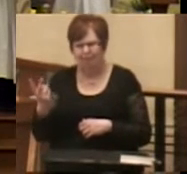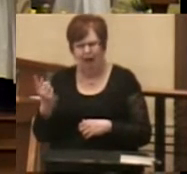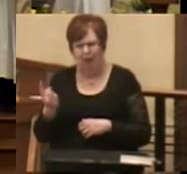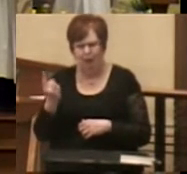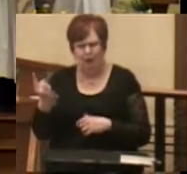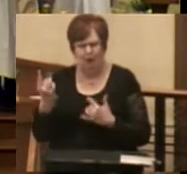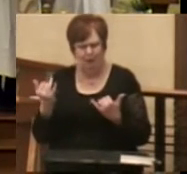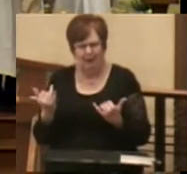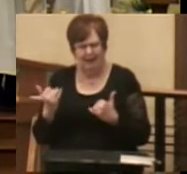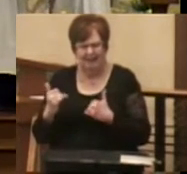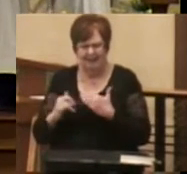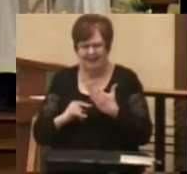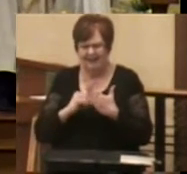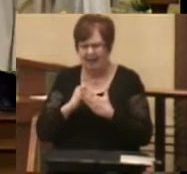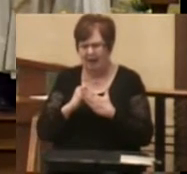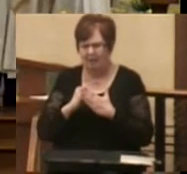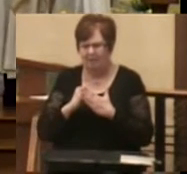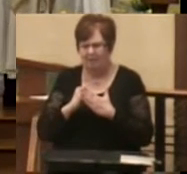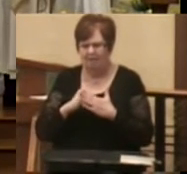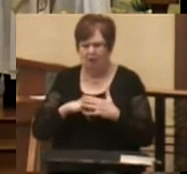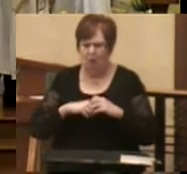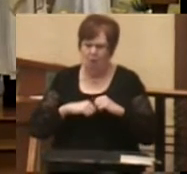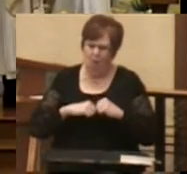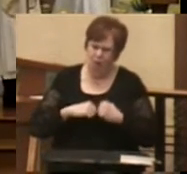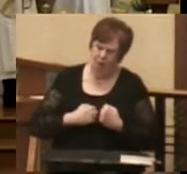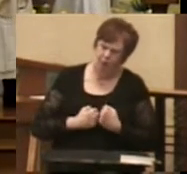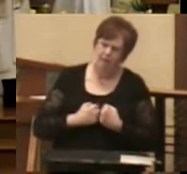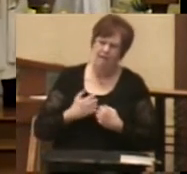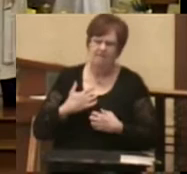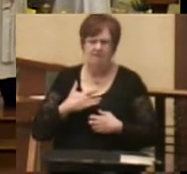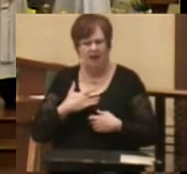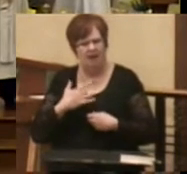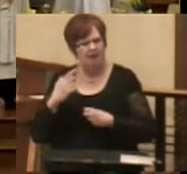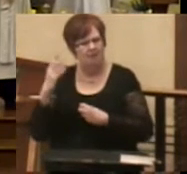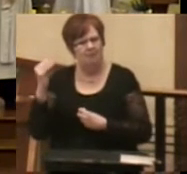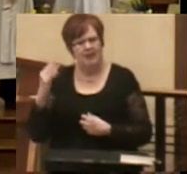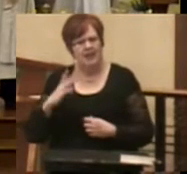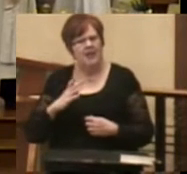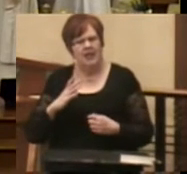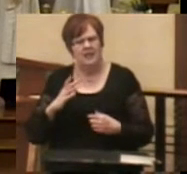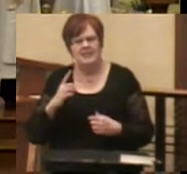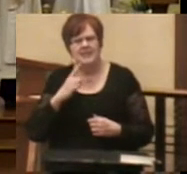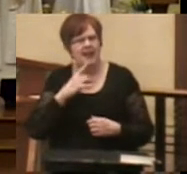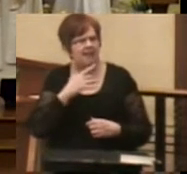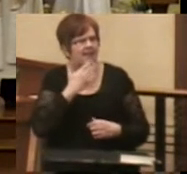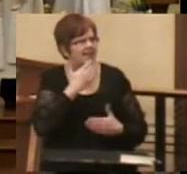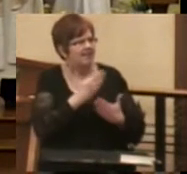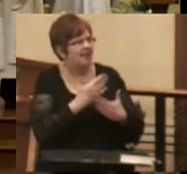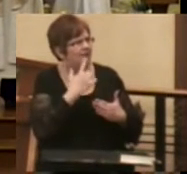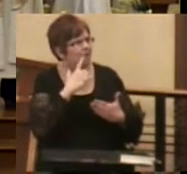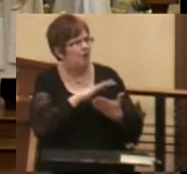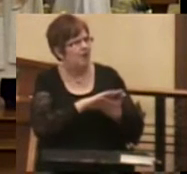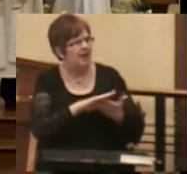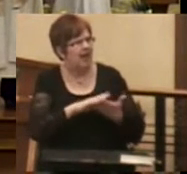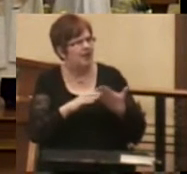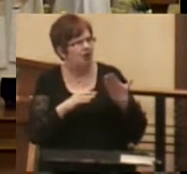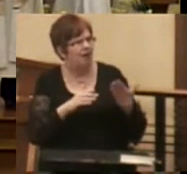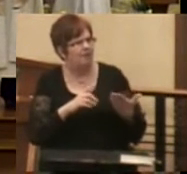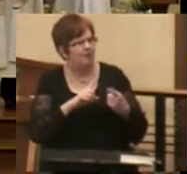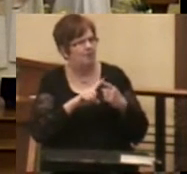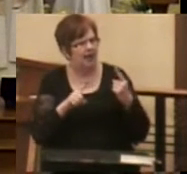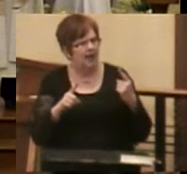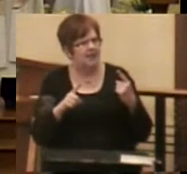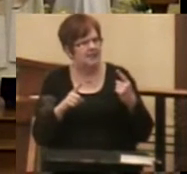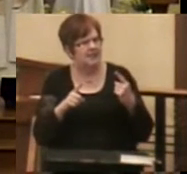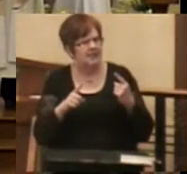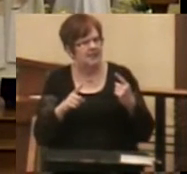like this. Broken-hearted as he was, the man said, Thank you for the kind offer, but